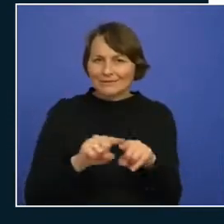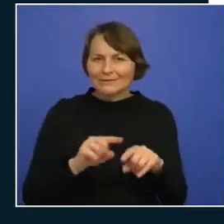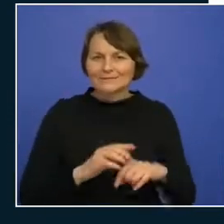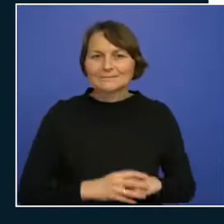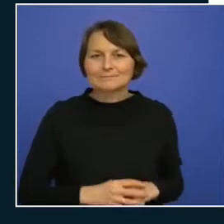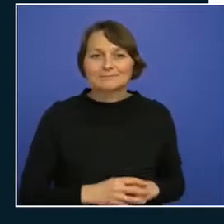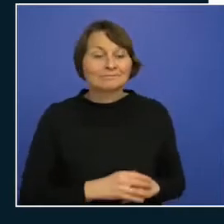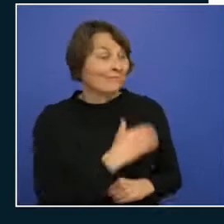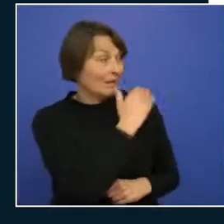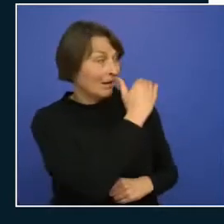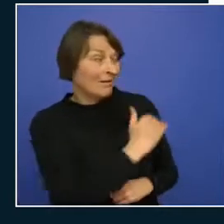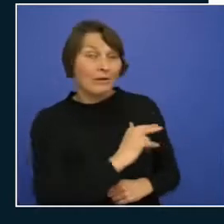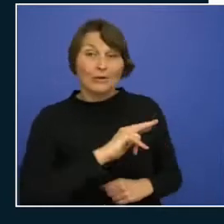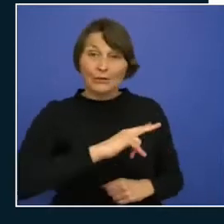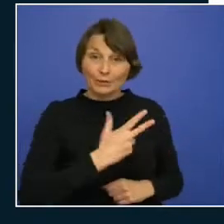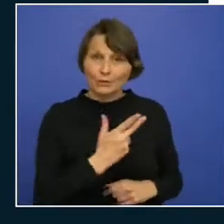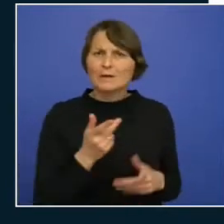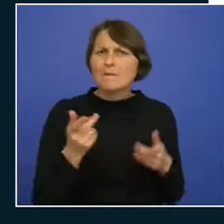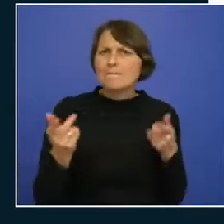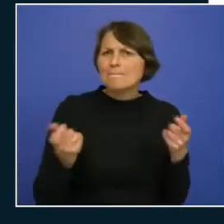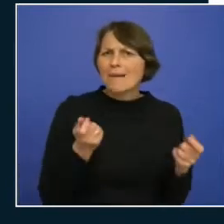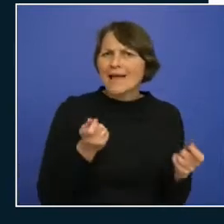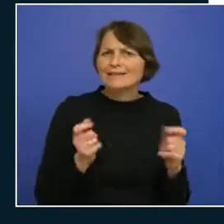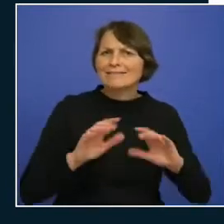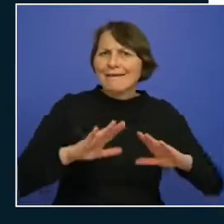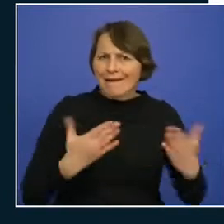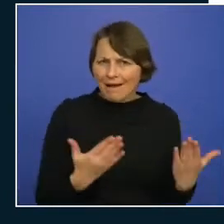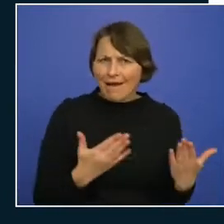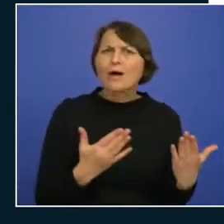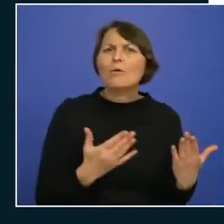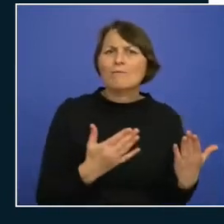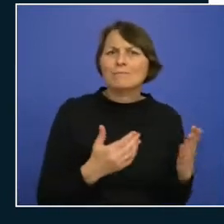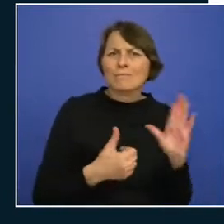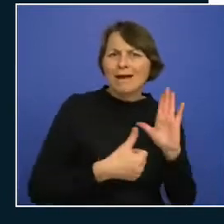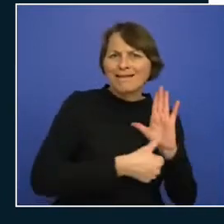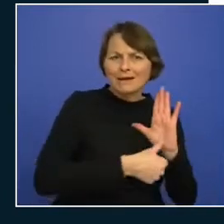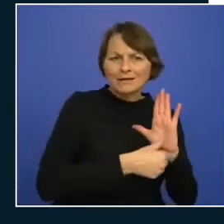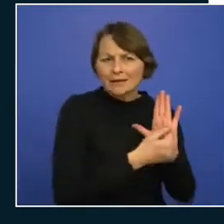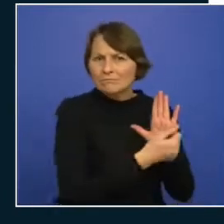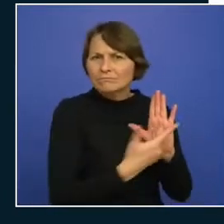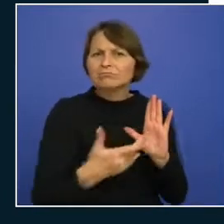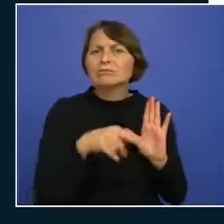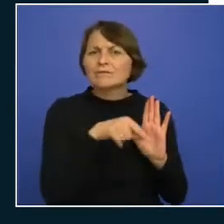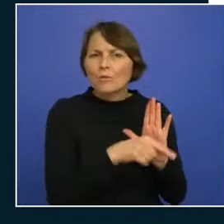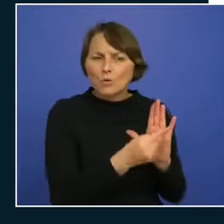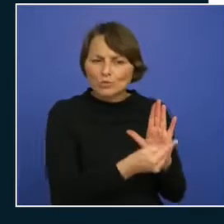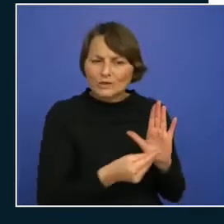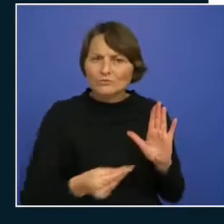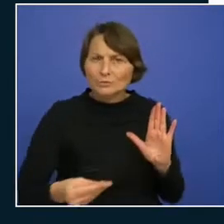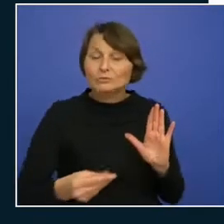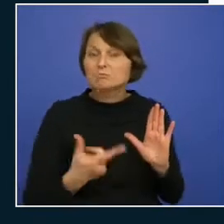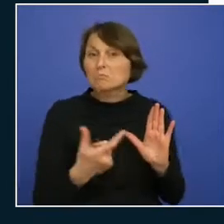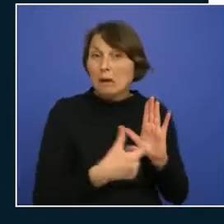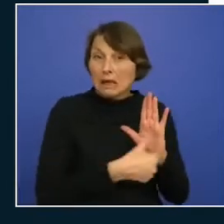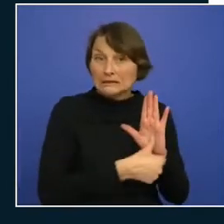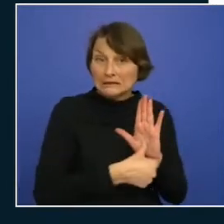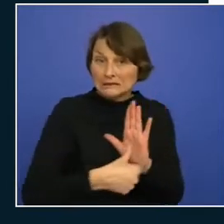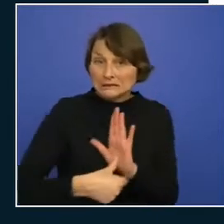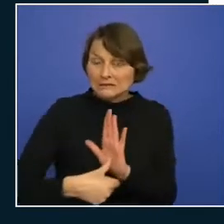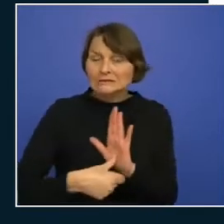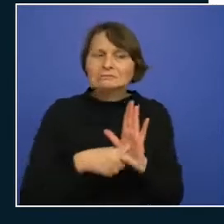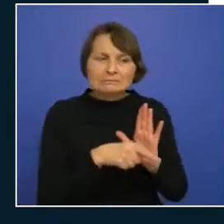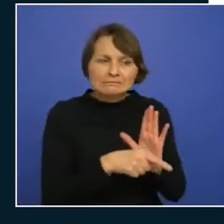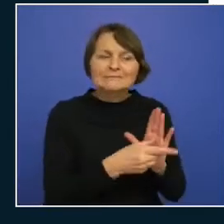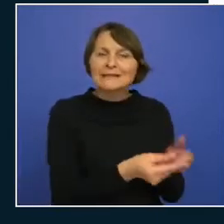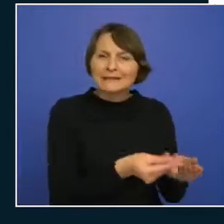provide an identity for your resources and these identities can be used for example to access